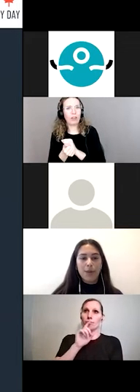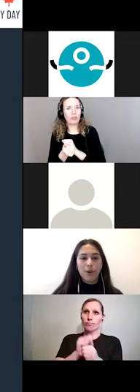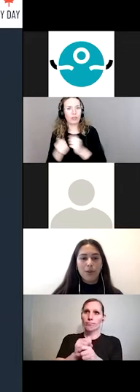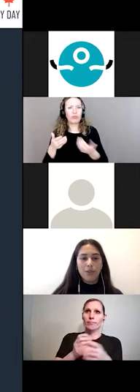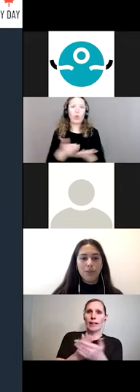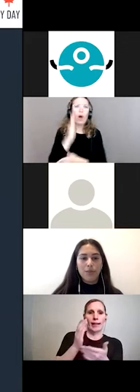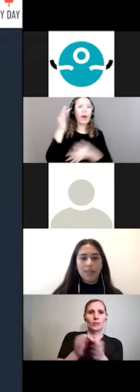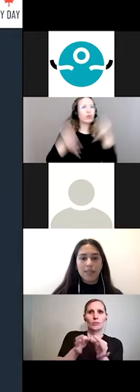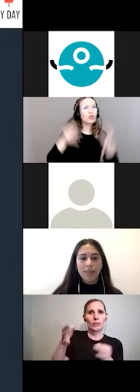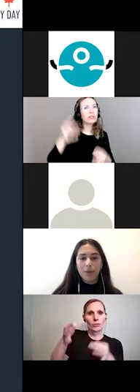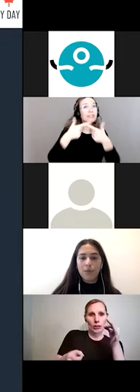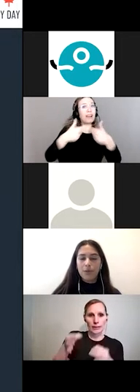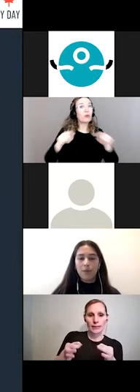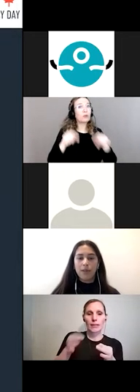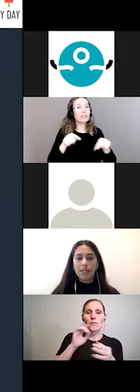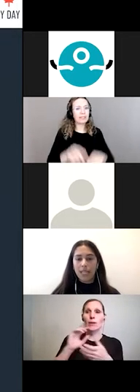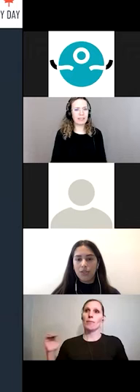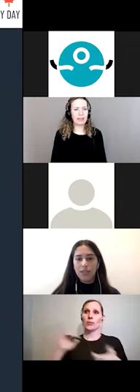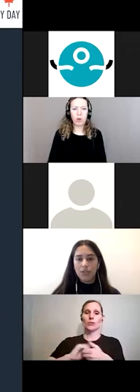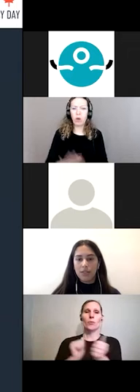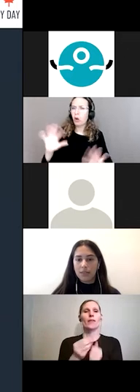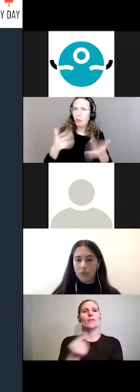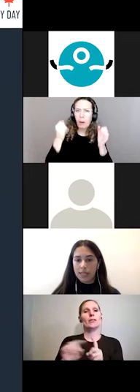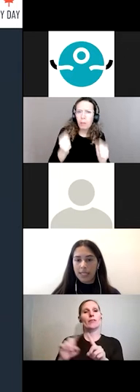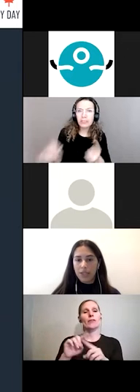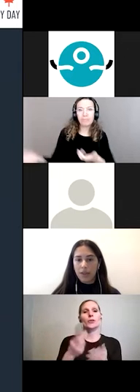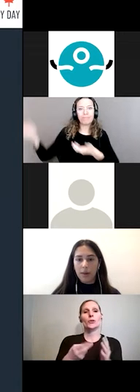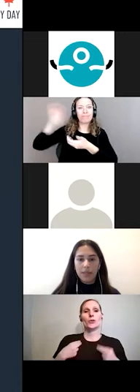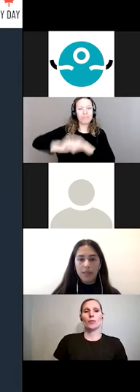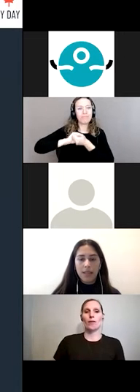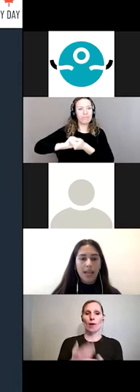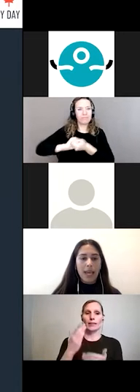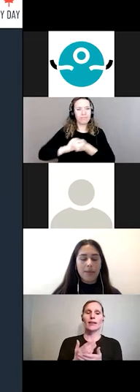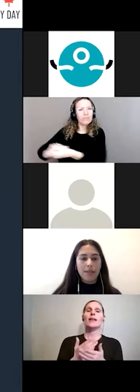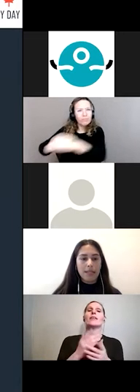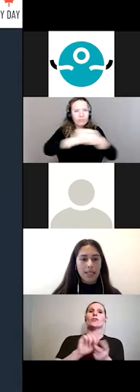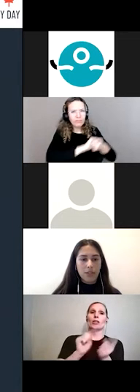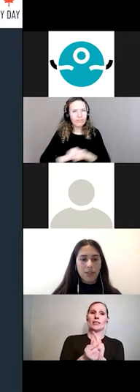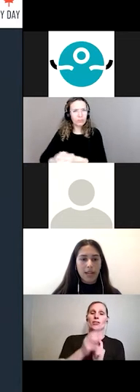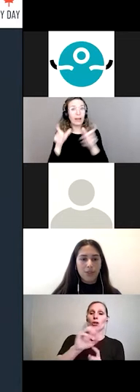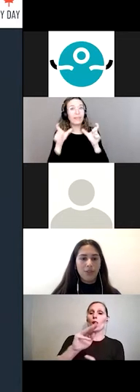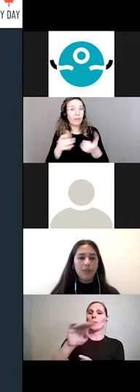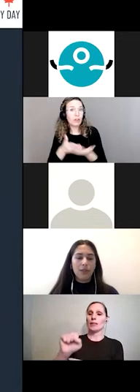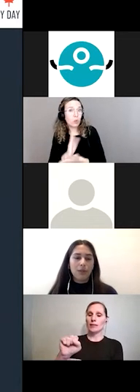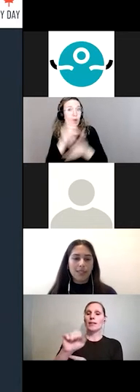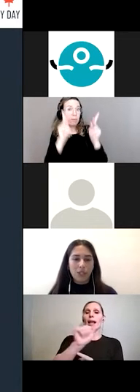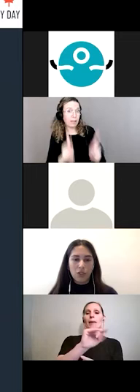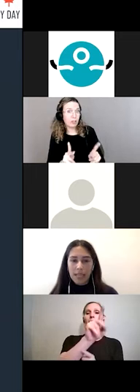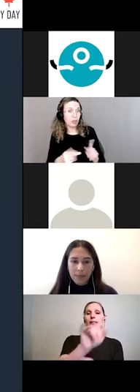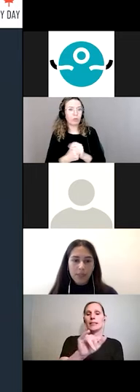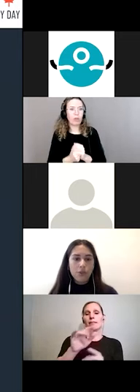possible by a partnership amongst several human rights organizations, such as Translation Commons, Amnesty International, The